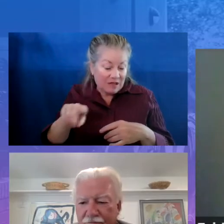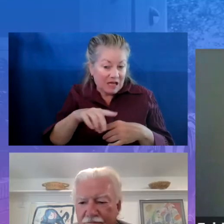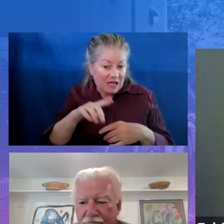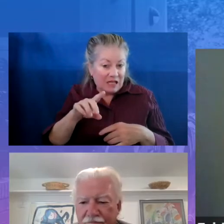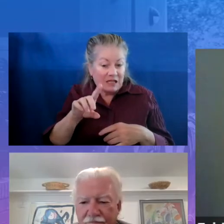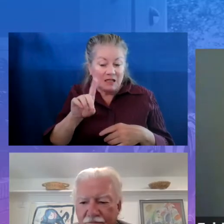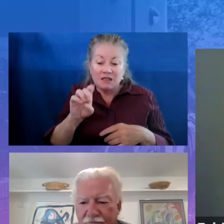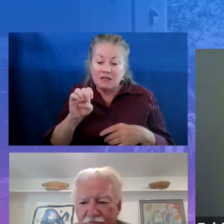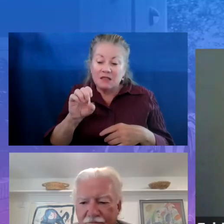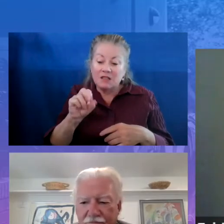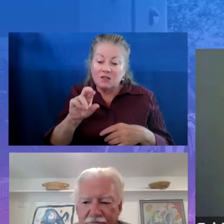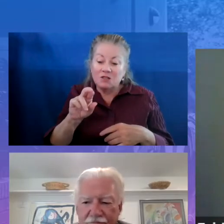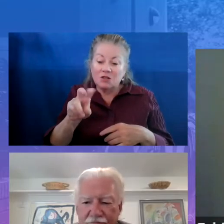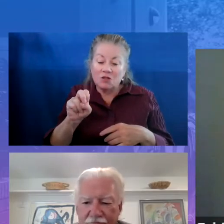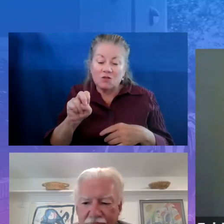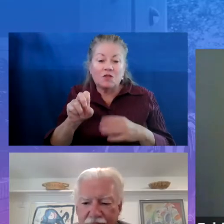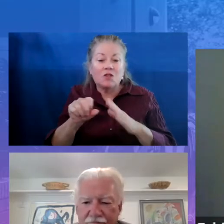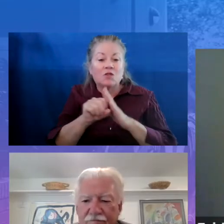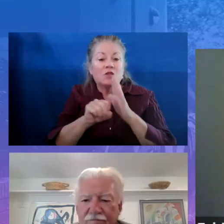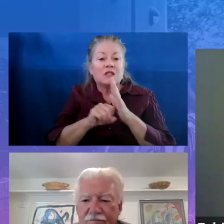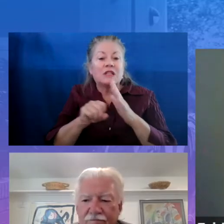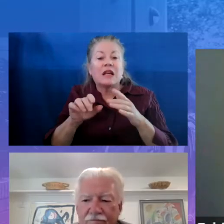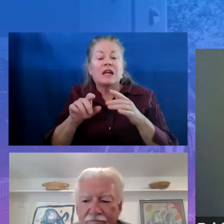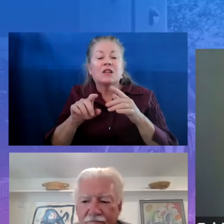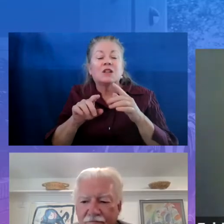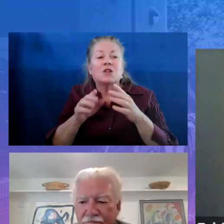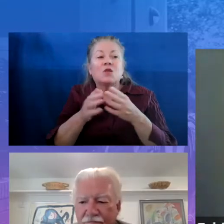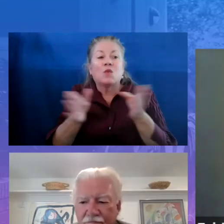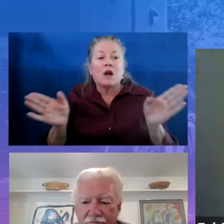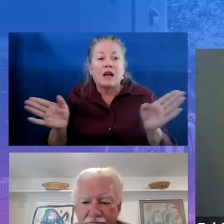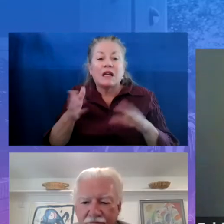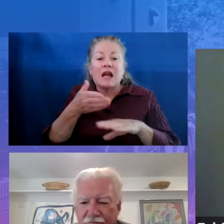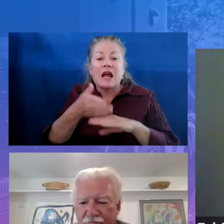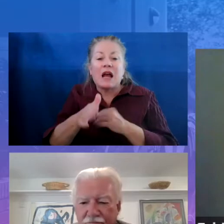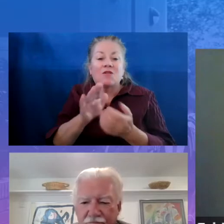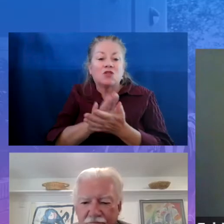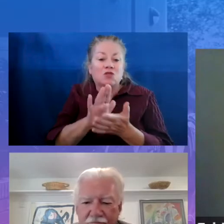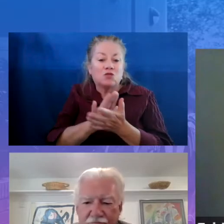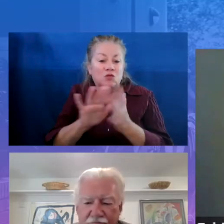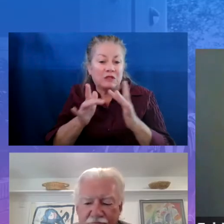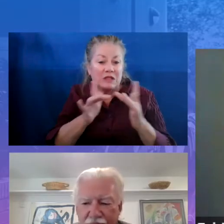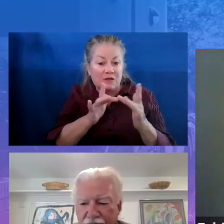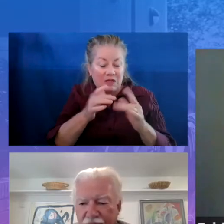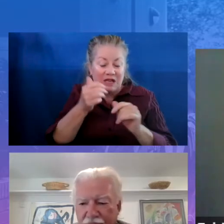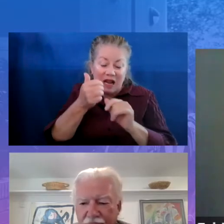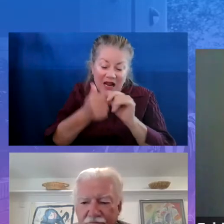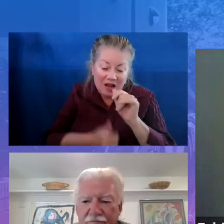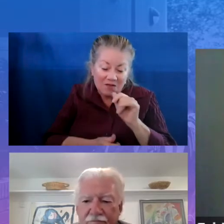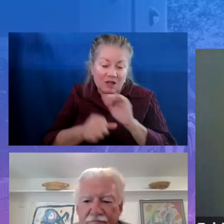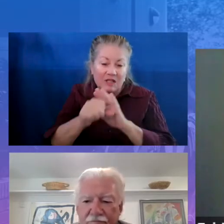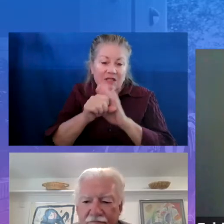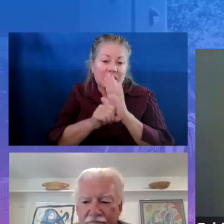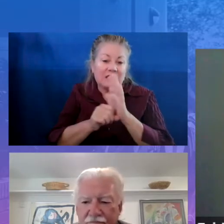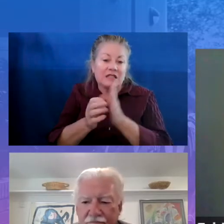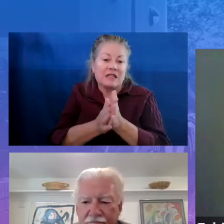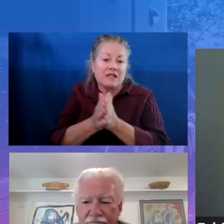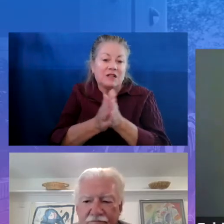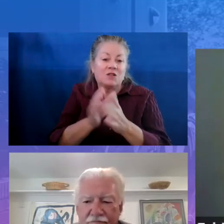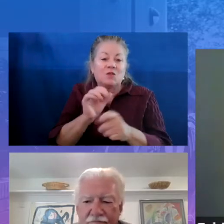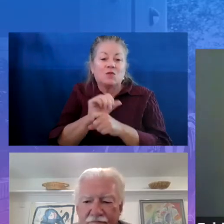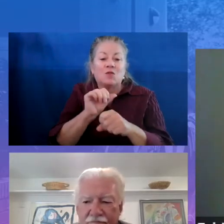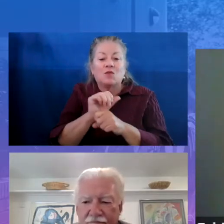afterschool network in every state that is eager to work with the State Department of Education